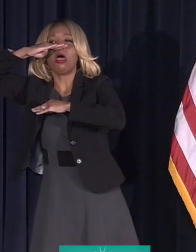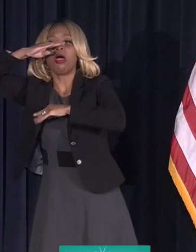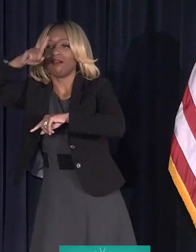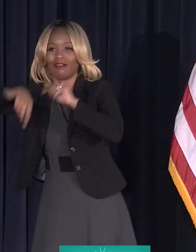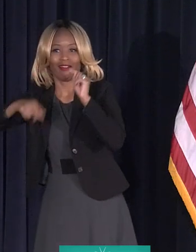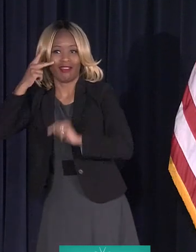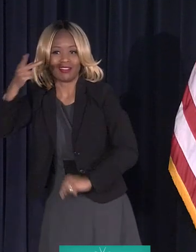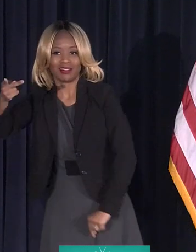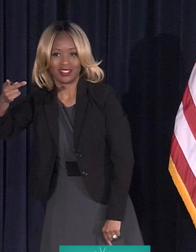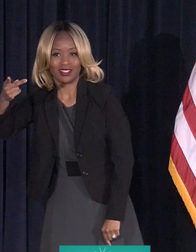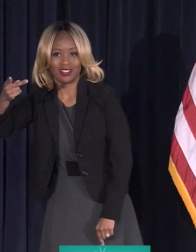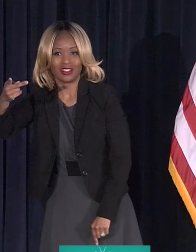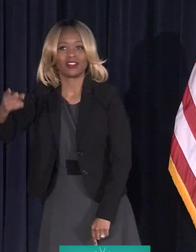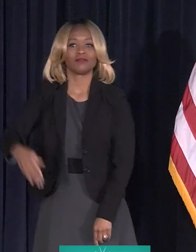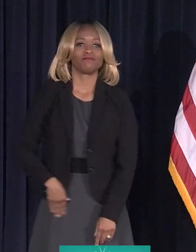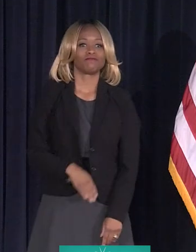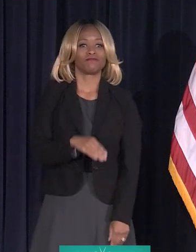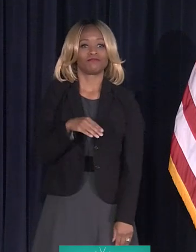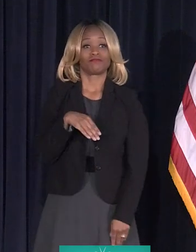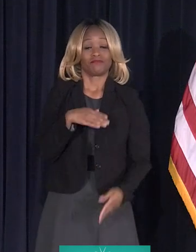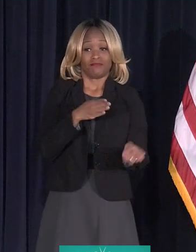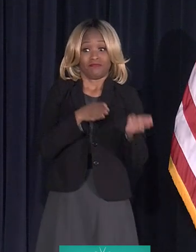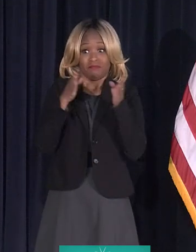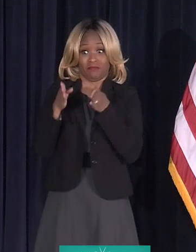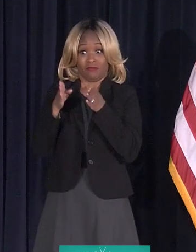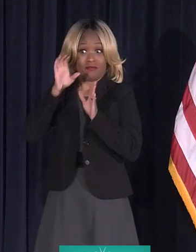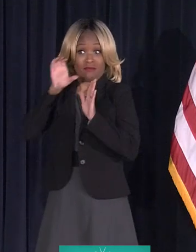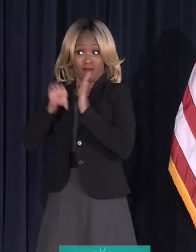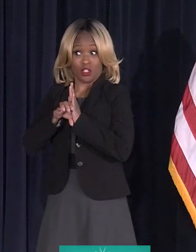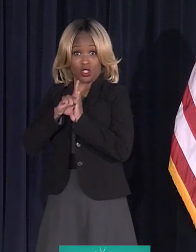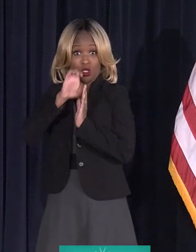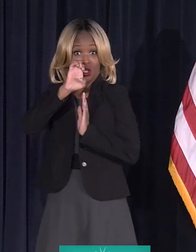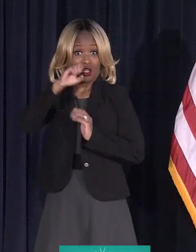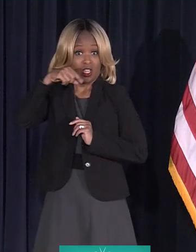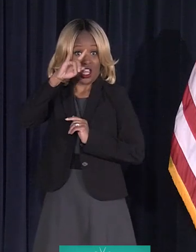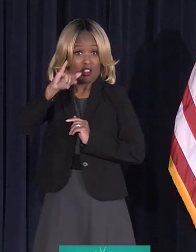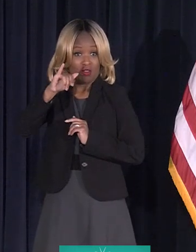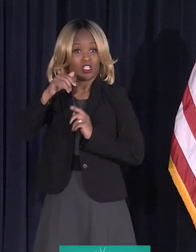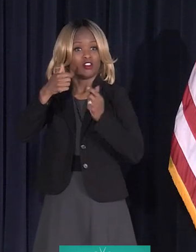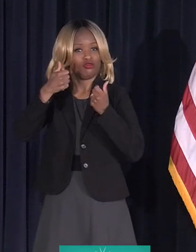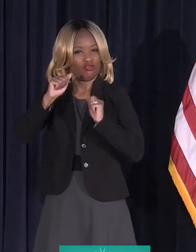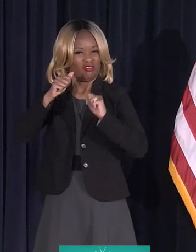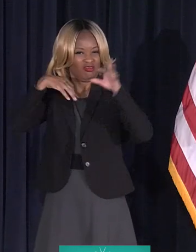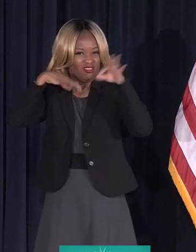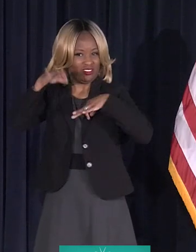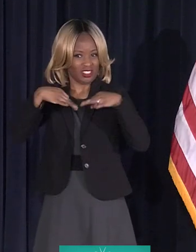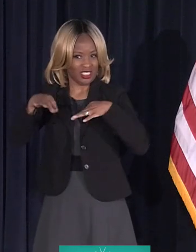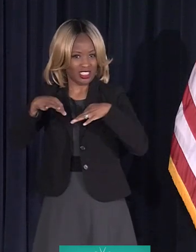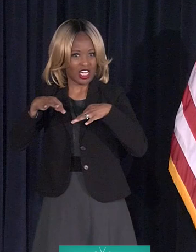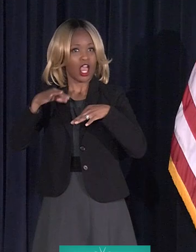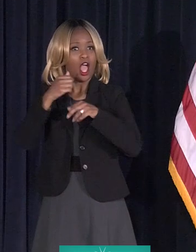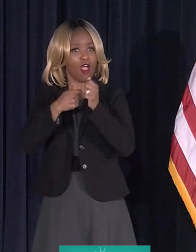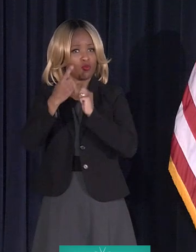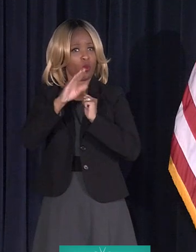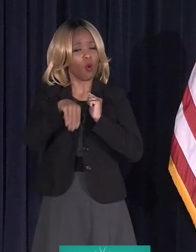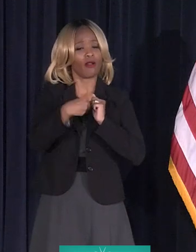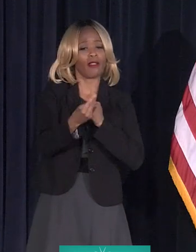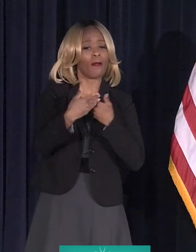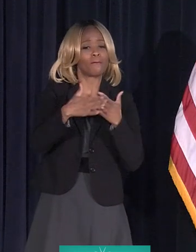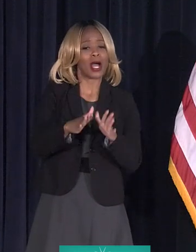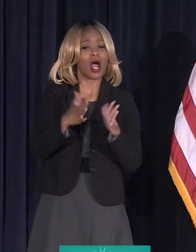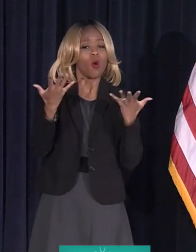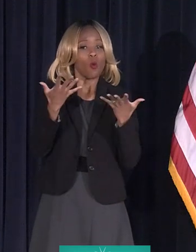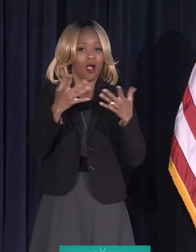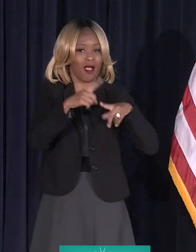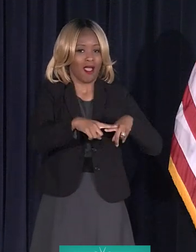Equity. In this picture, which attempts to describe equity, everyone gets a box based on their height.